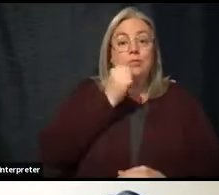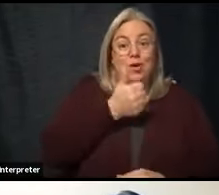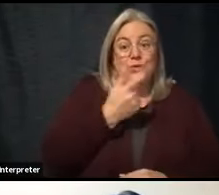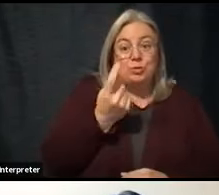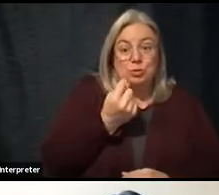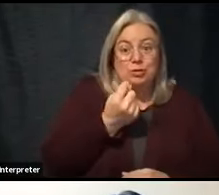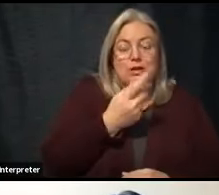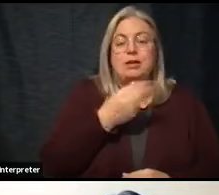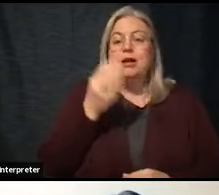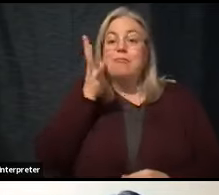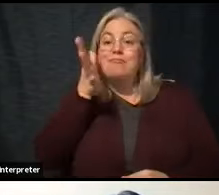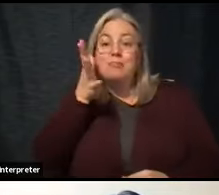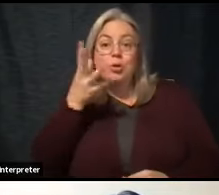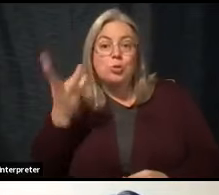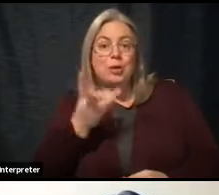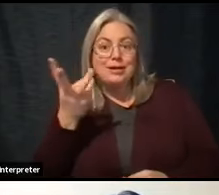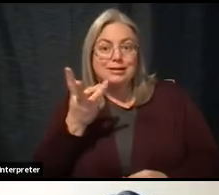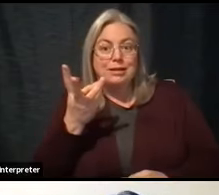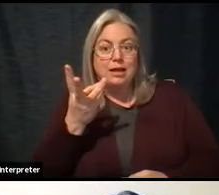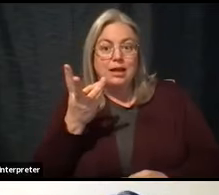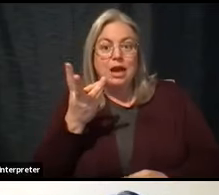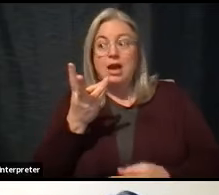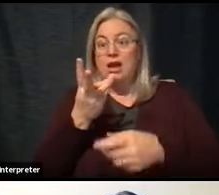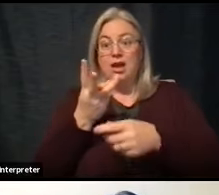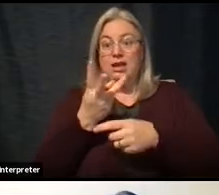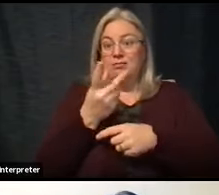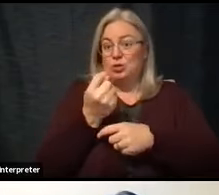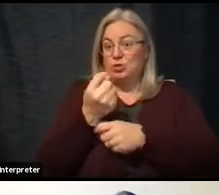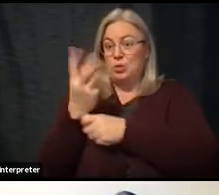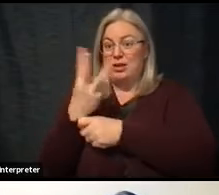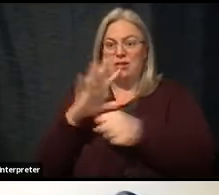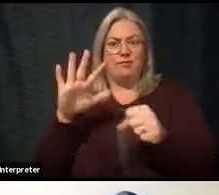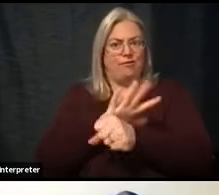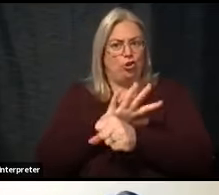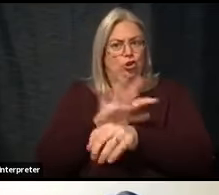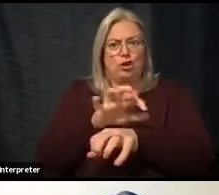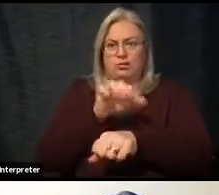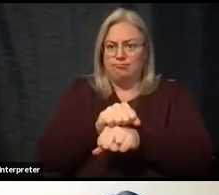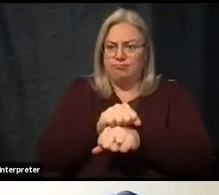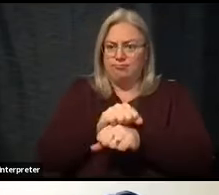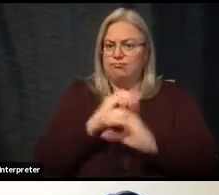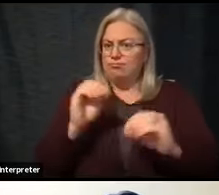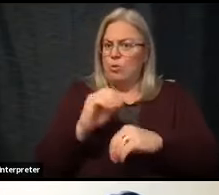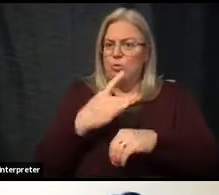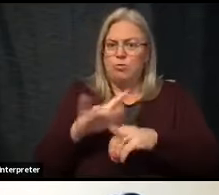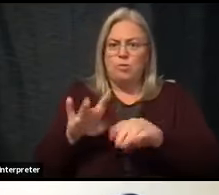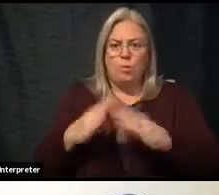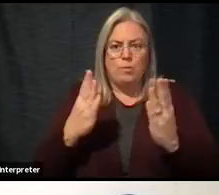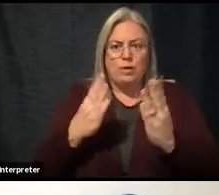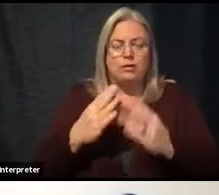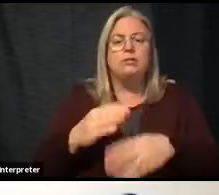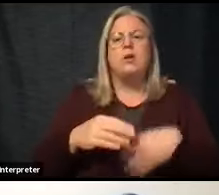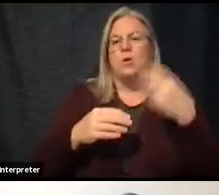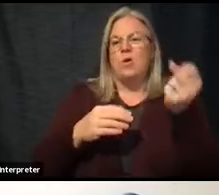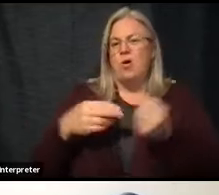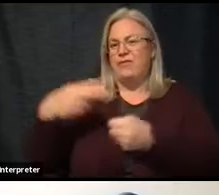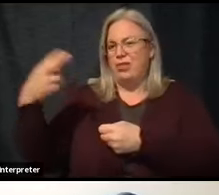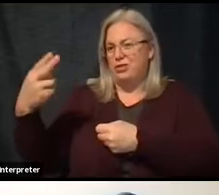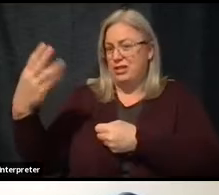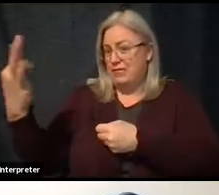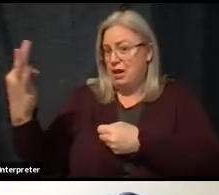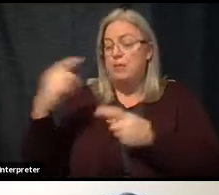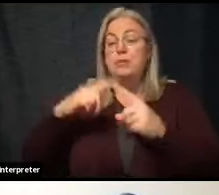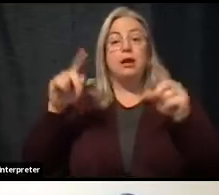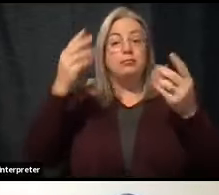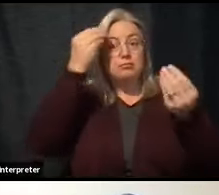last time I checked earlier, are completely booked. And I'll come back and talk about Thursday and Friday. But the good news,